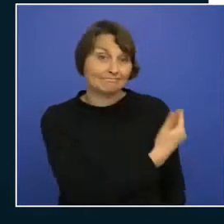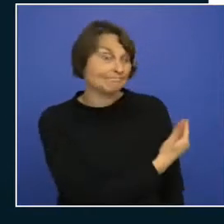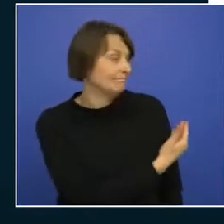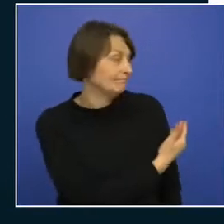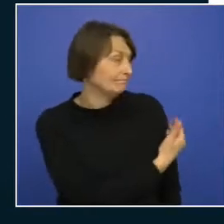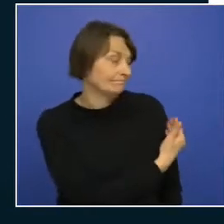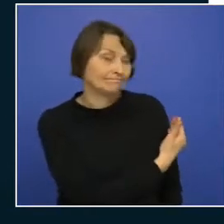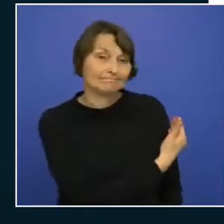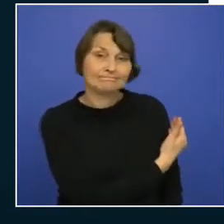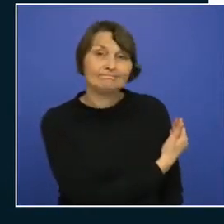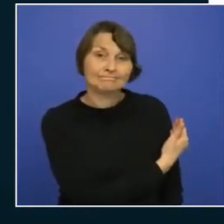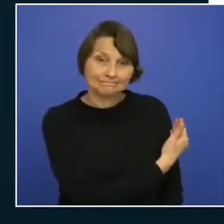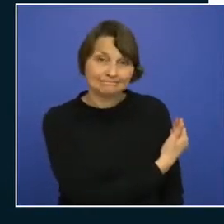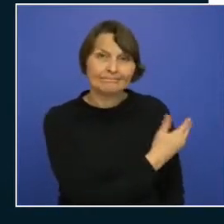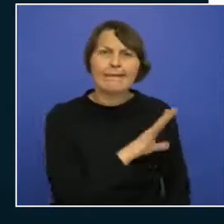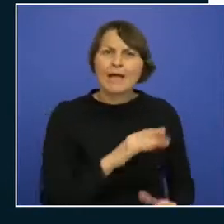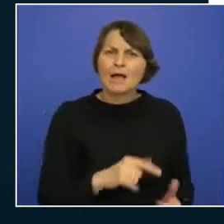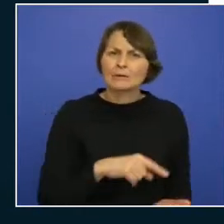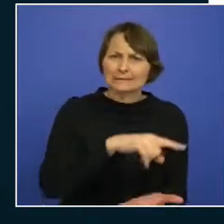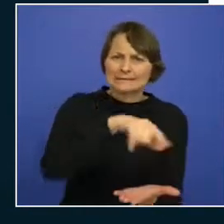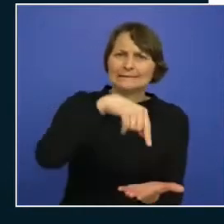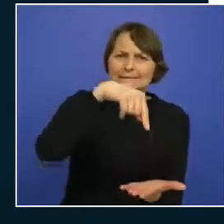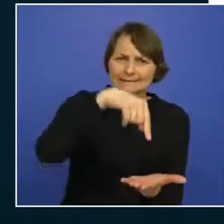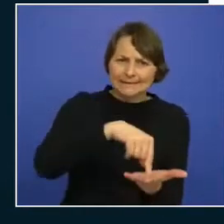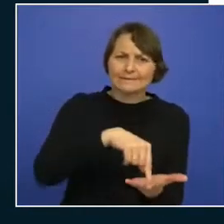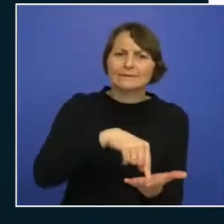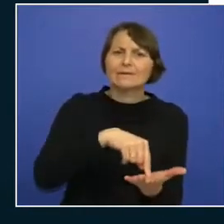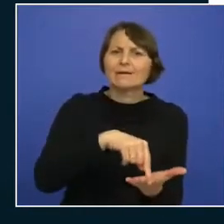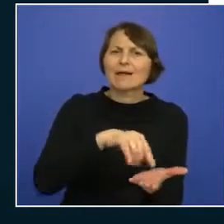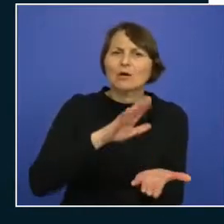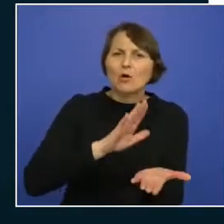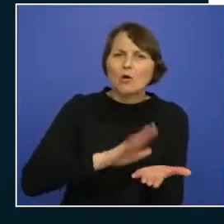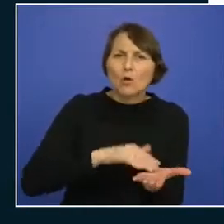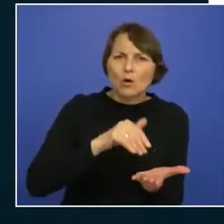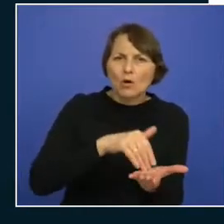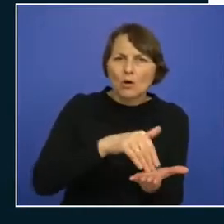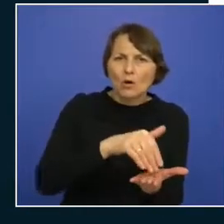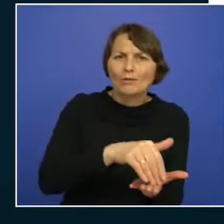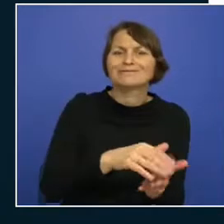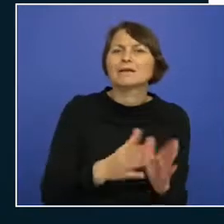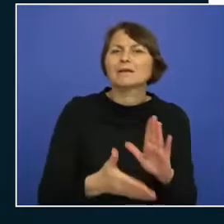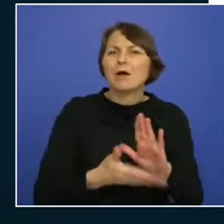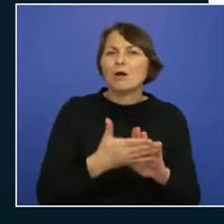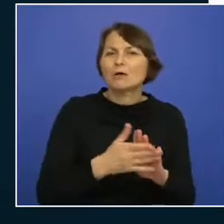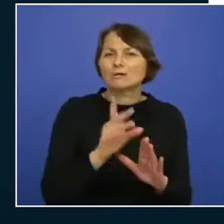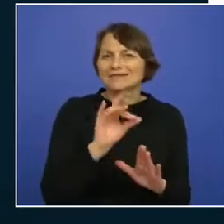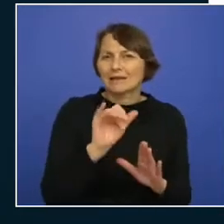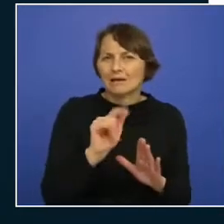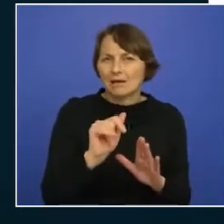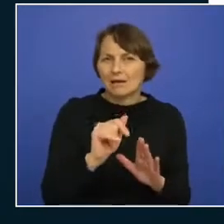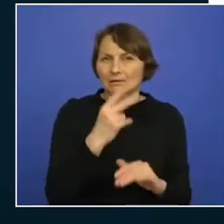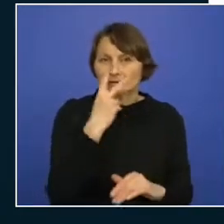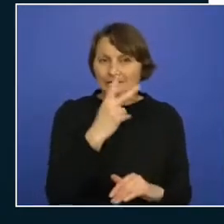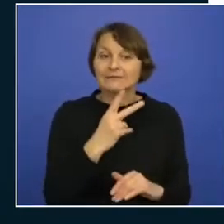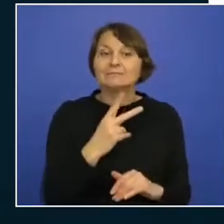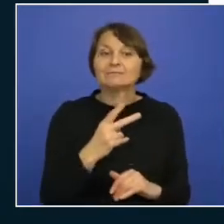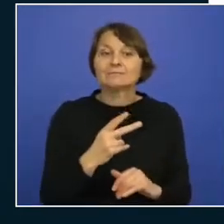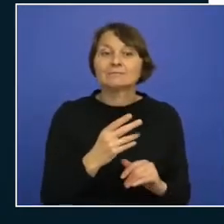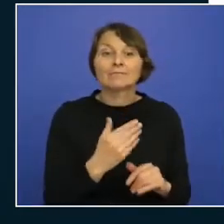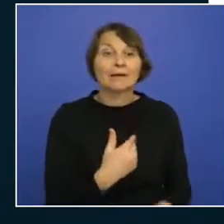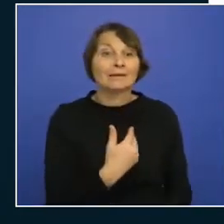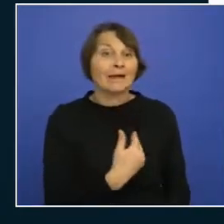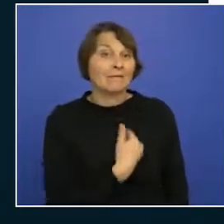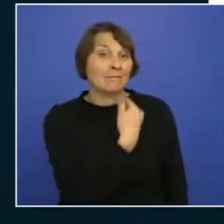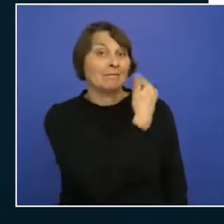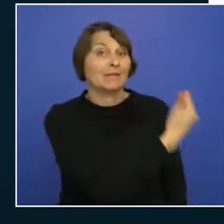centralizing the logs metrics metrics and audit data you can see here and the landing zone subscription that's this one